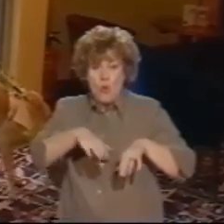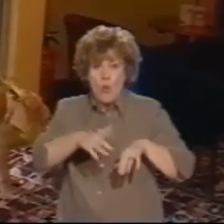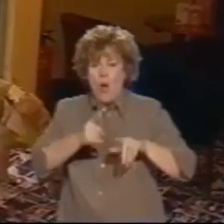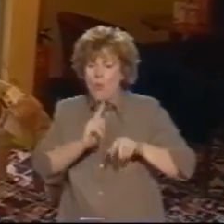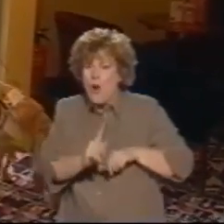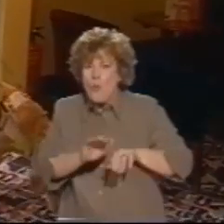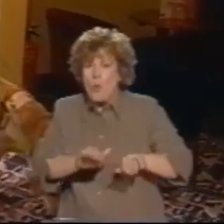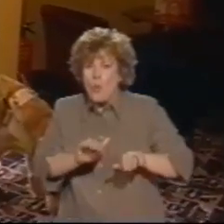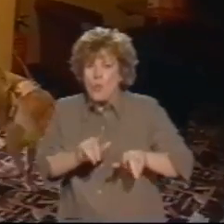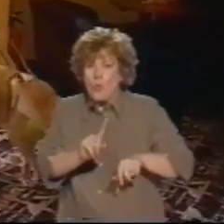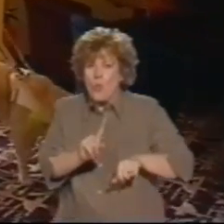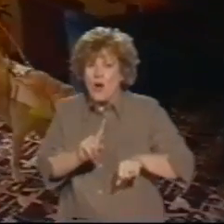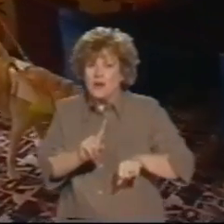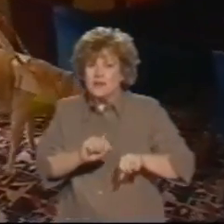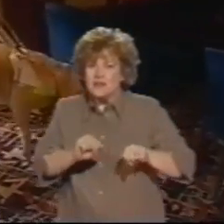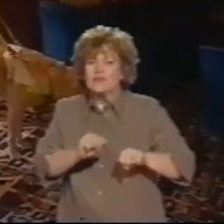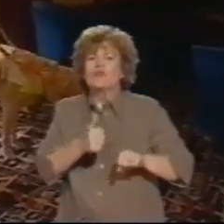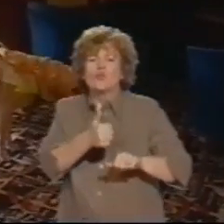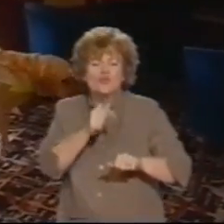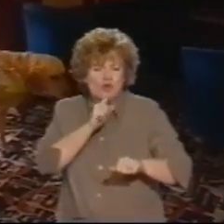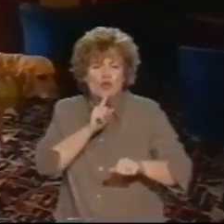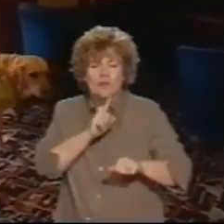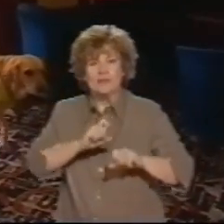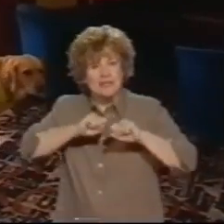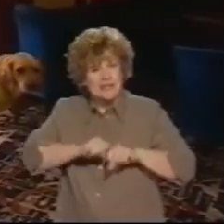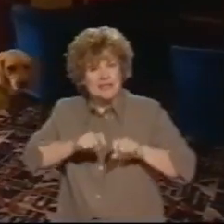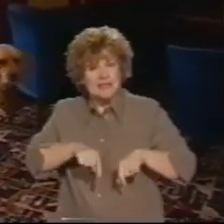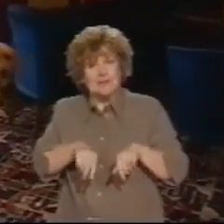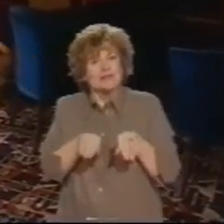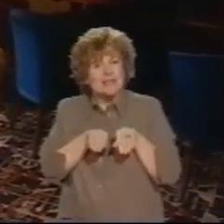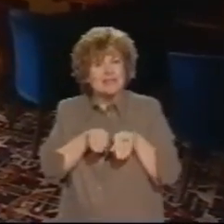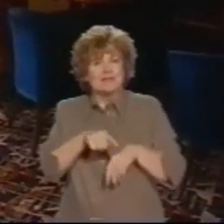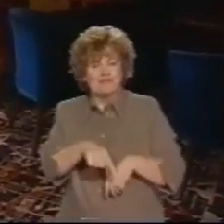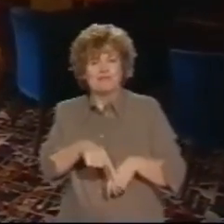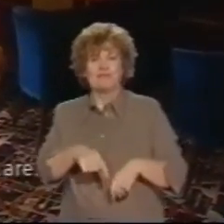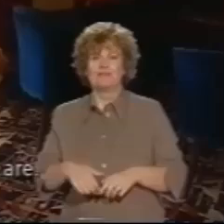Great. Right, sit. I love it.